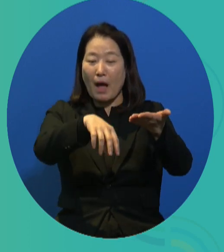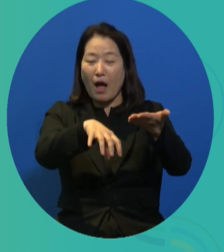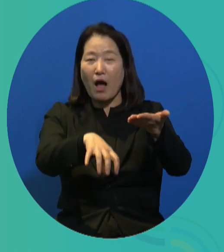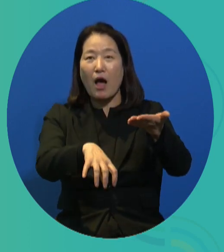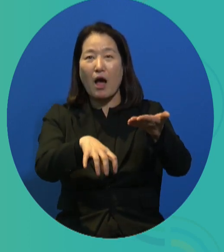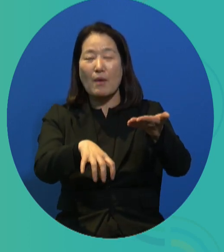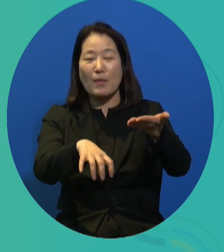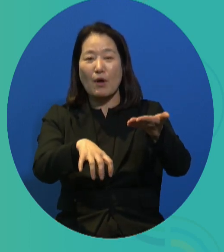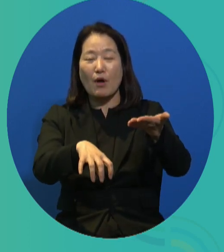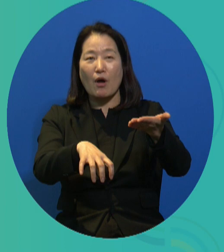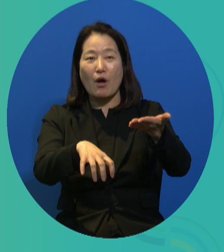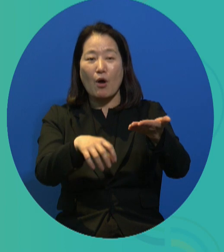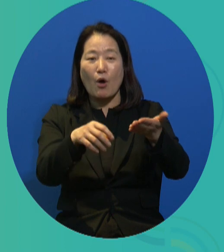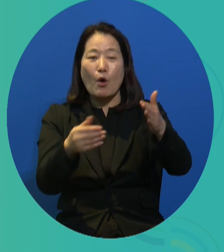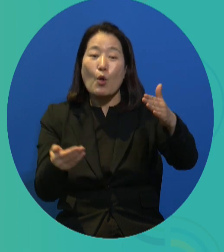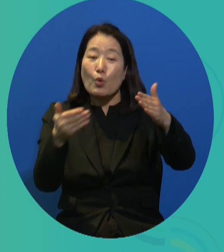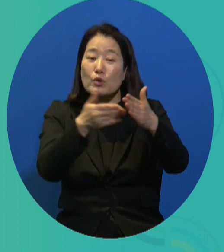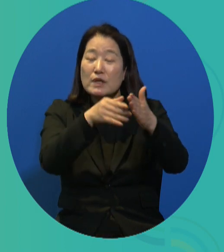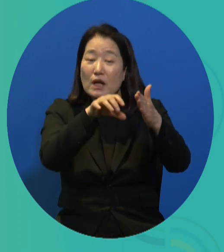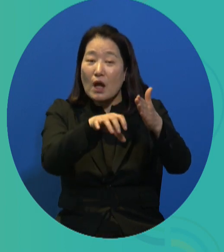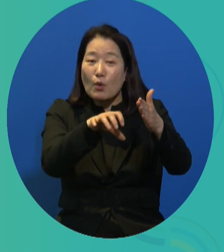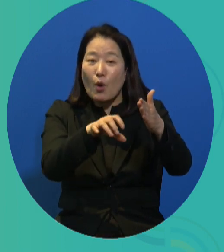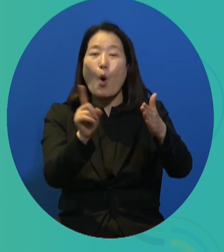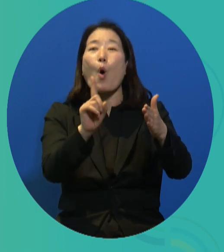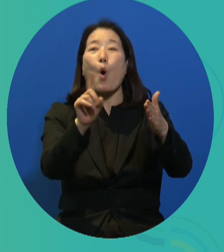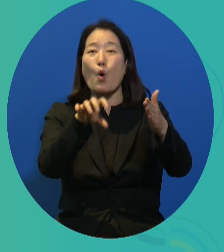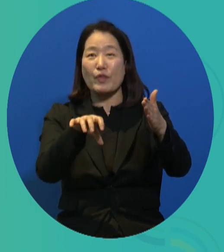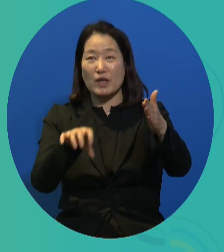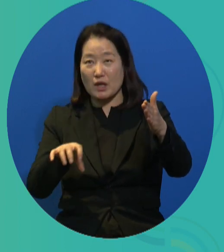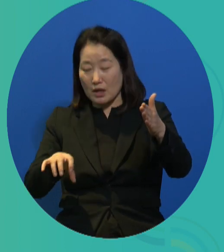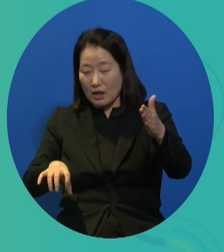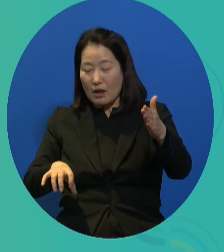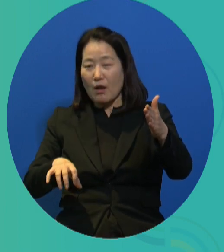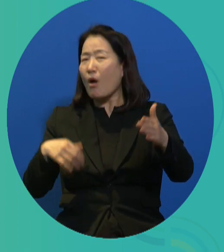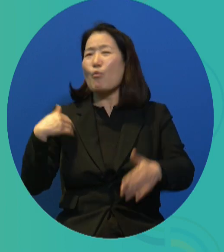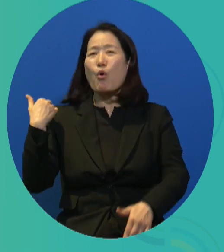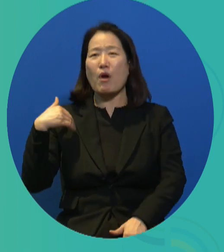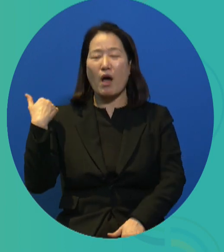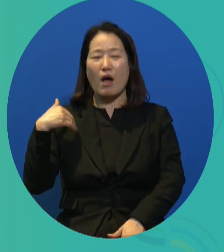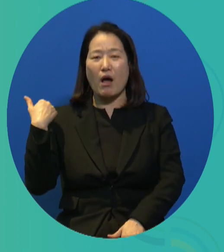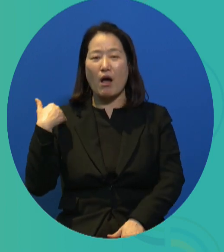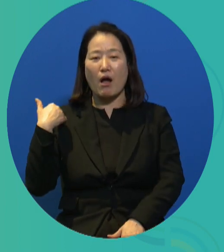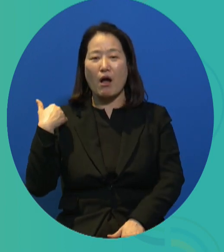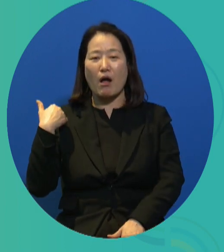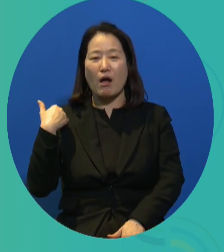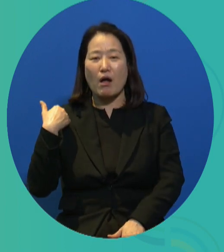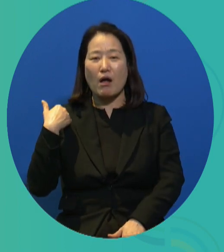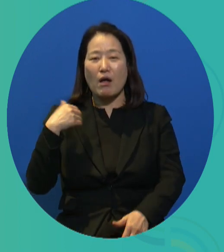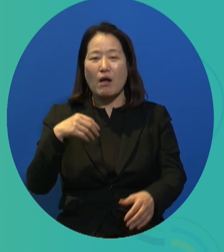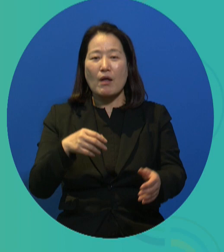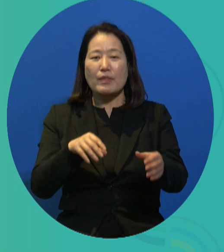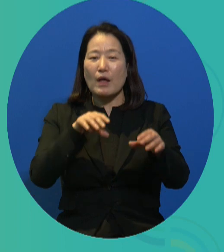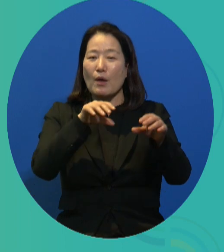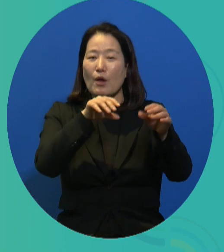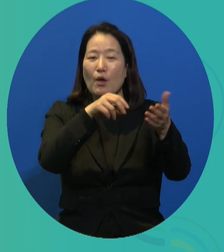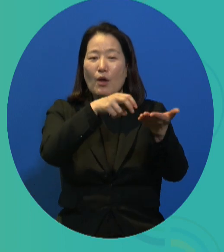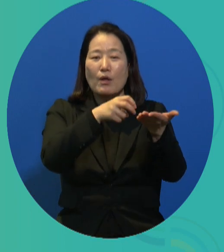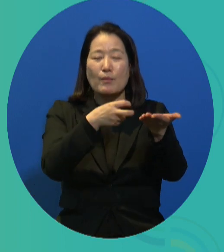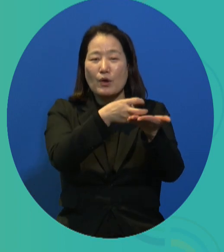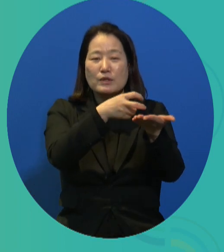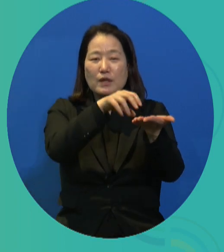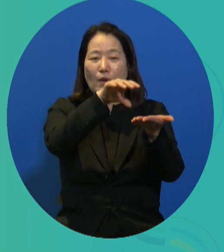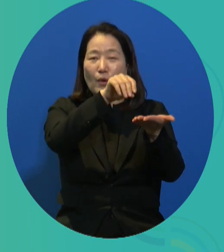Because there is a service that allows them to know what buses are coming, the numbers of the buses, but they don't know